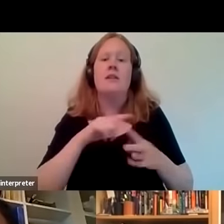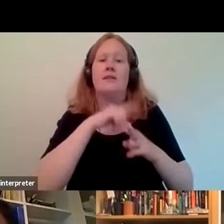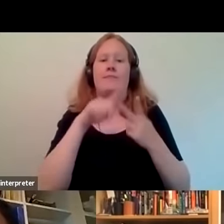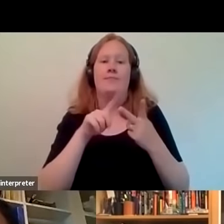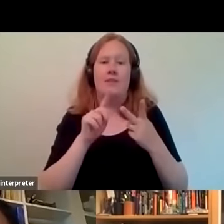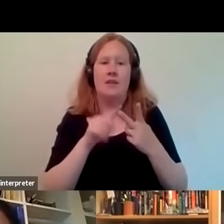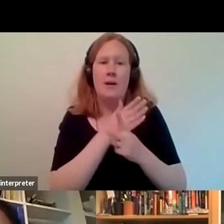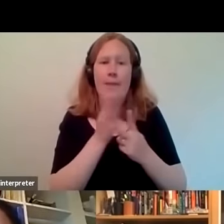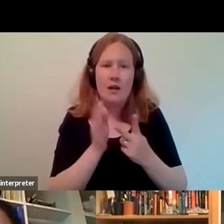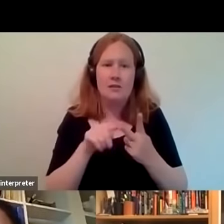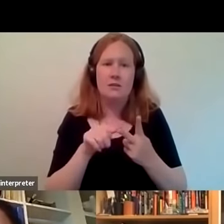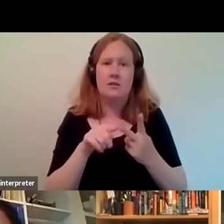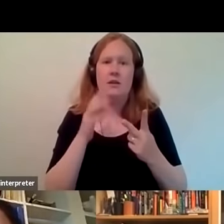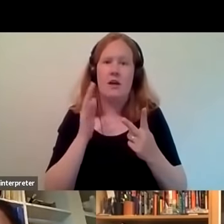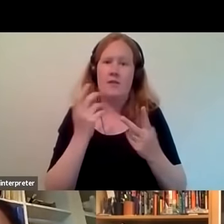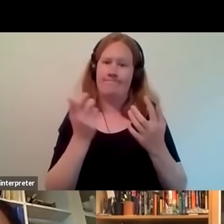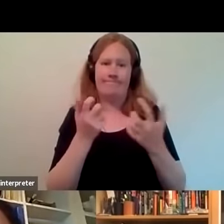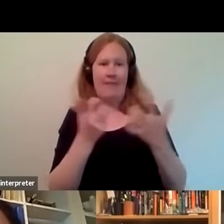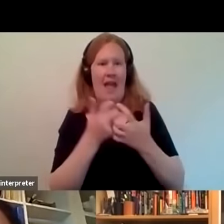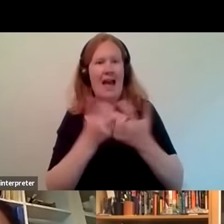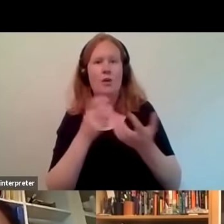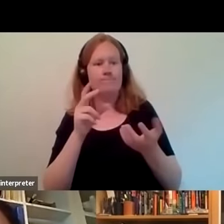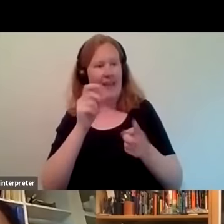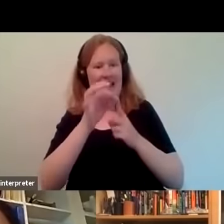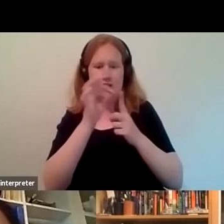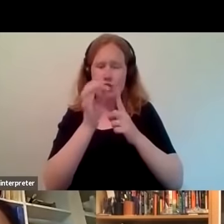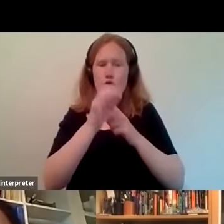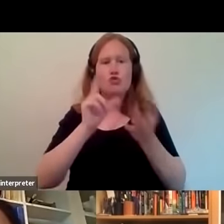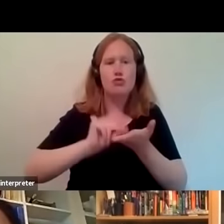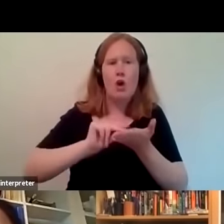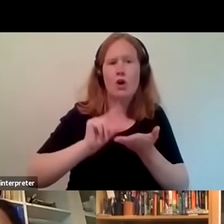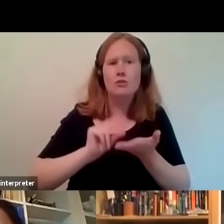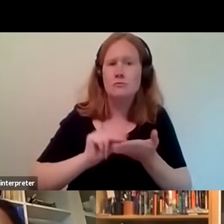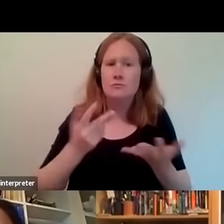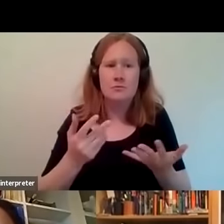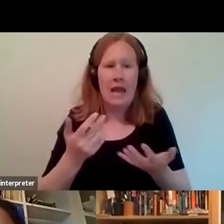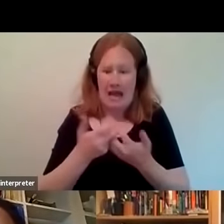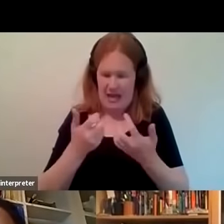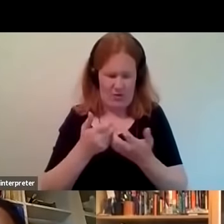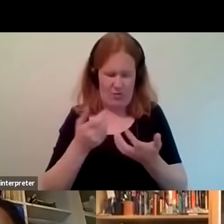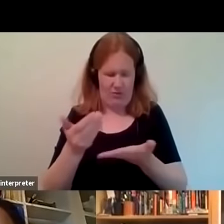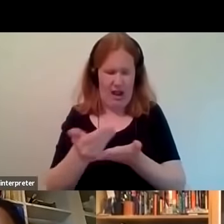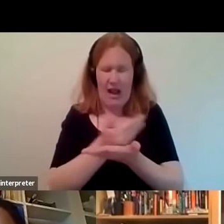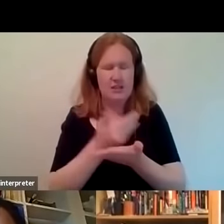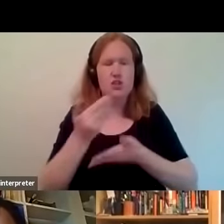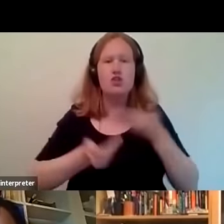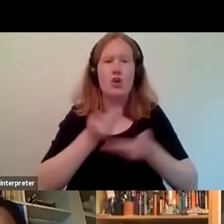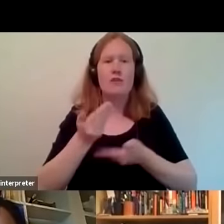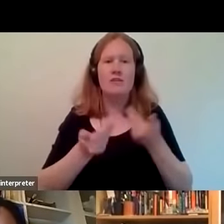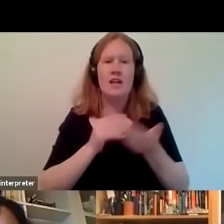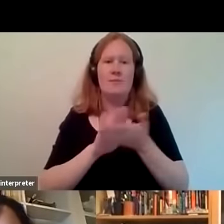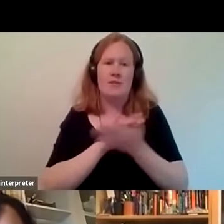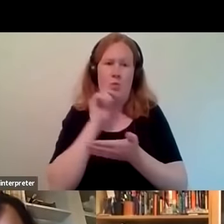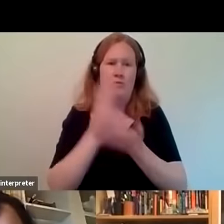was looking at how we were going to record these these interviews and collect these stories and what would be really easy is to bring someone in a